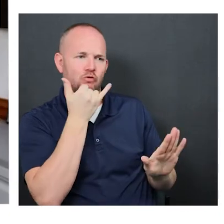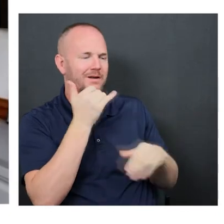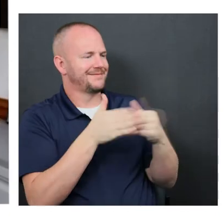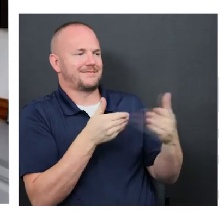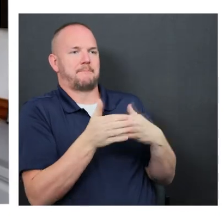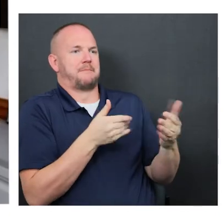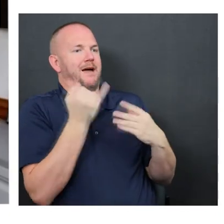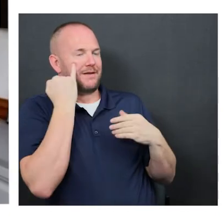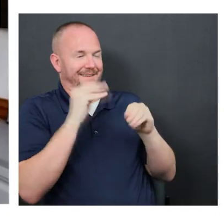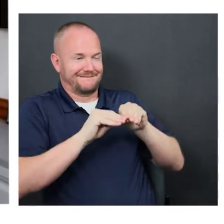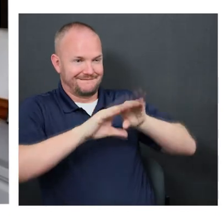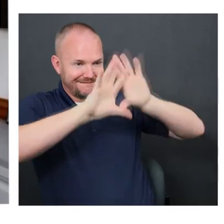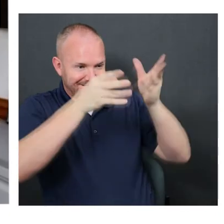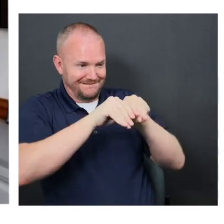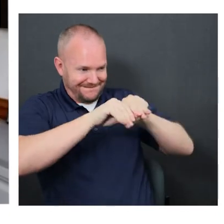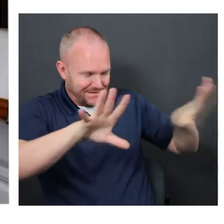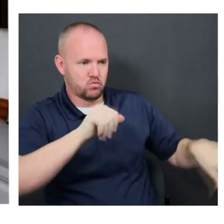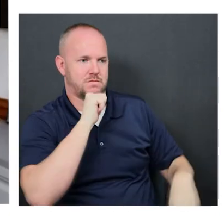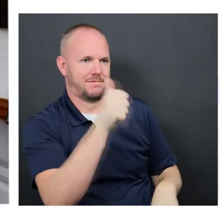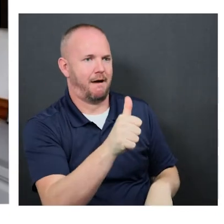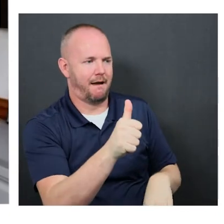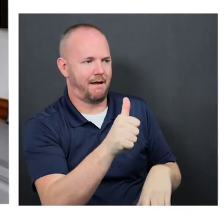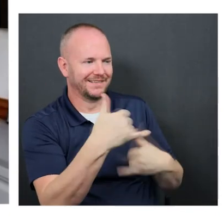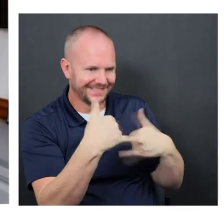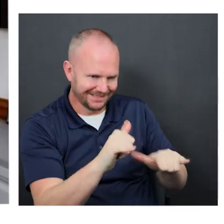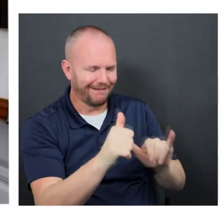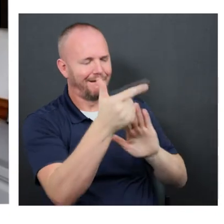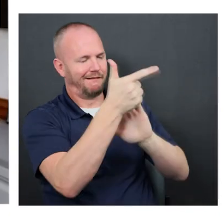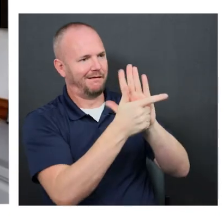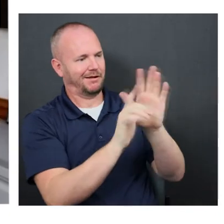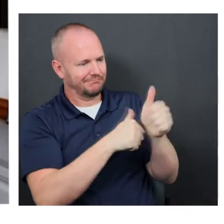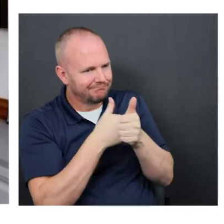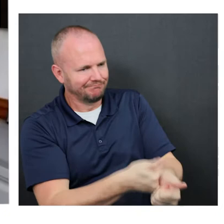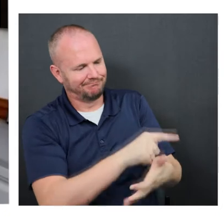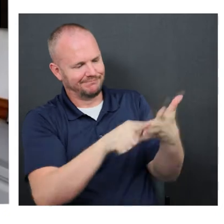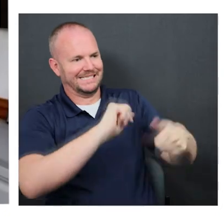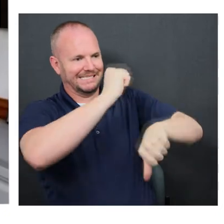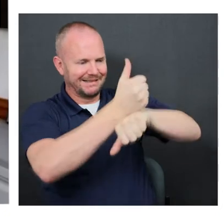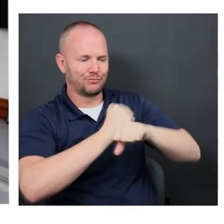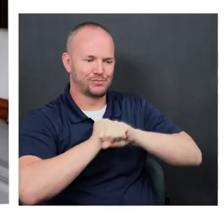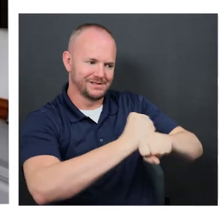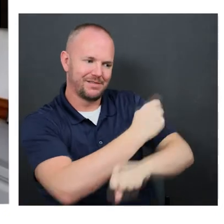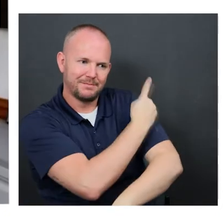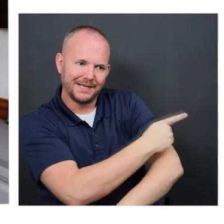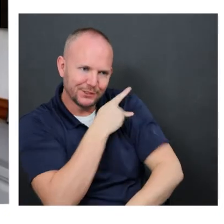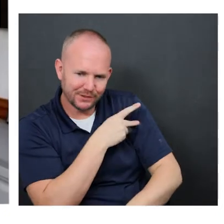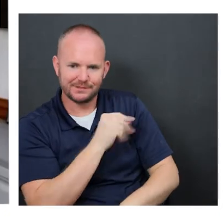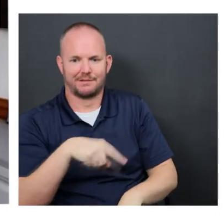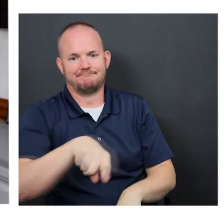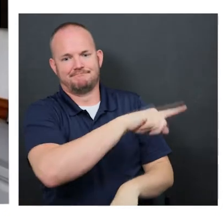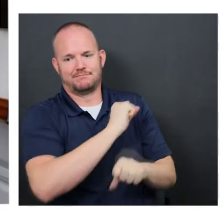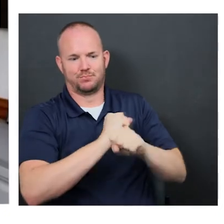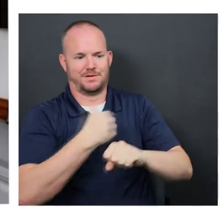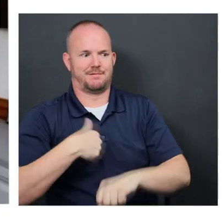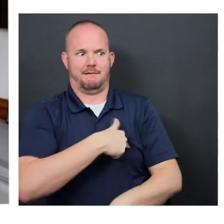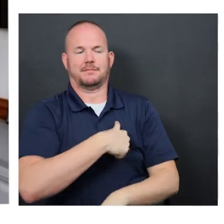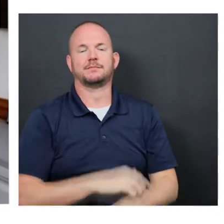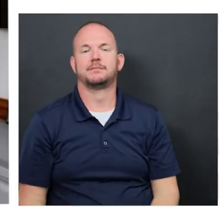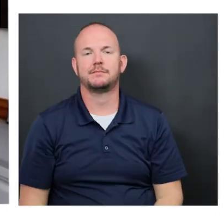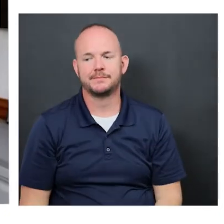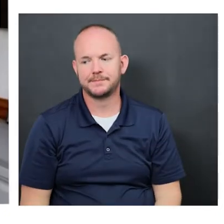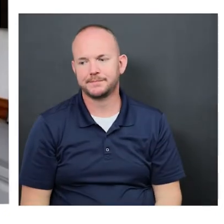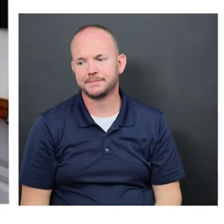it doesn't matter whether it's a pandemic or not. Those regulations are in place to protect patients and protect us, right? So,